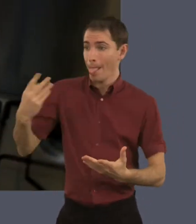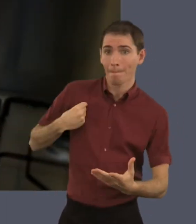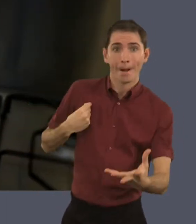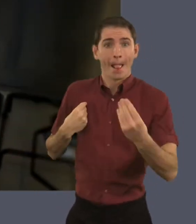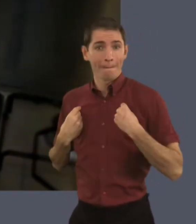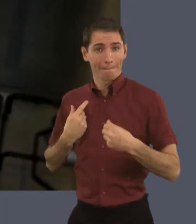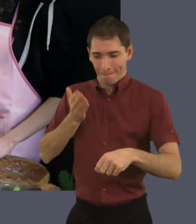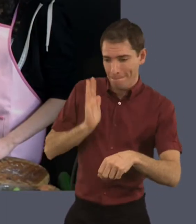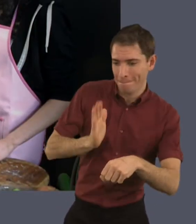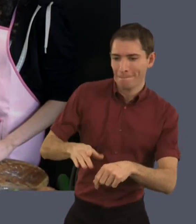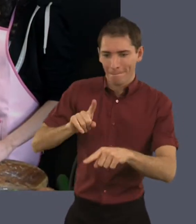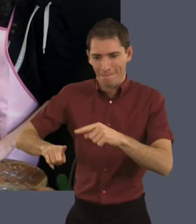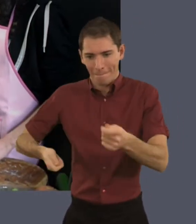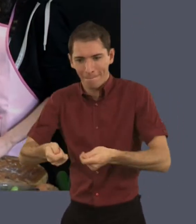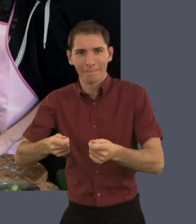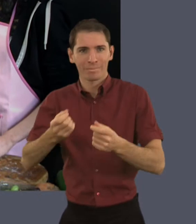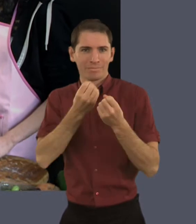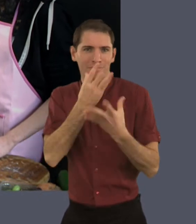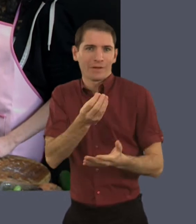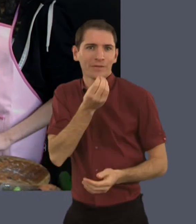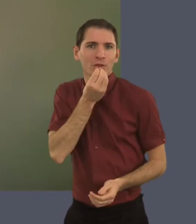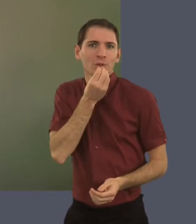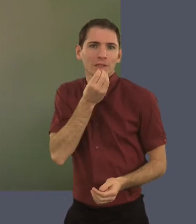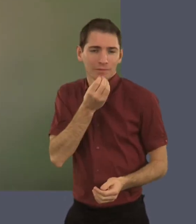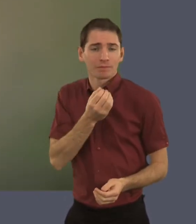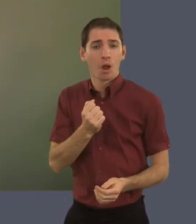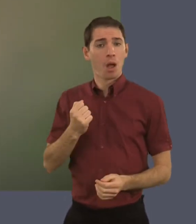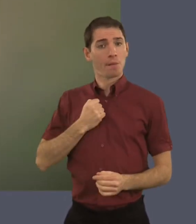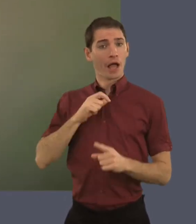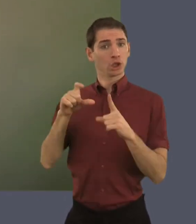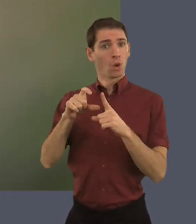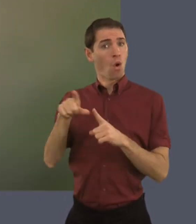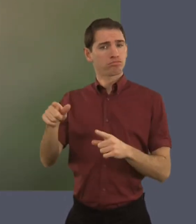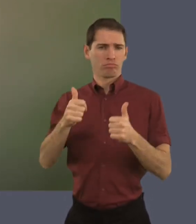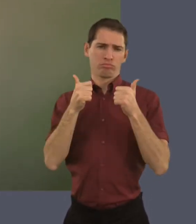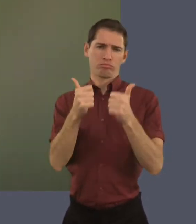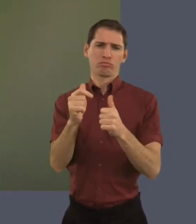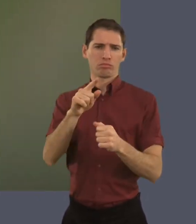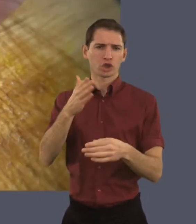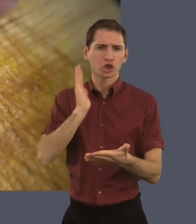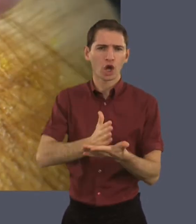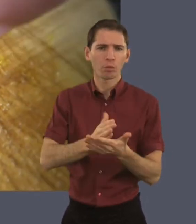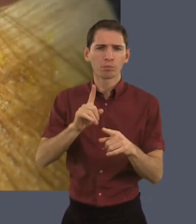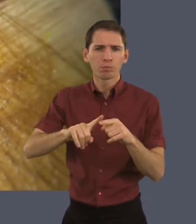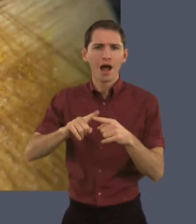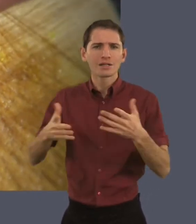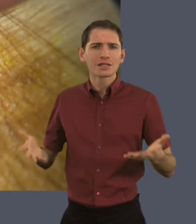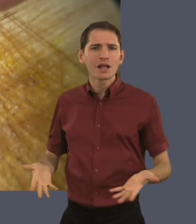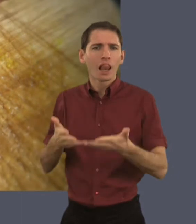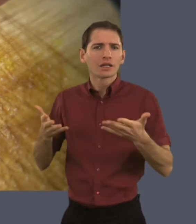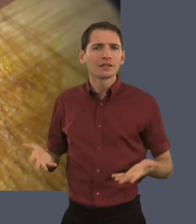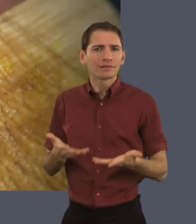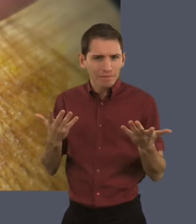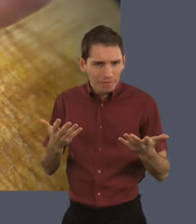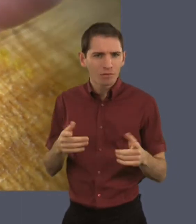me out in preparing the lovely dishes. my daughter is very good in chopping various